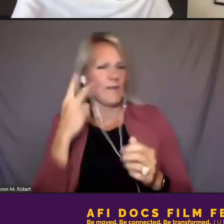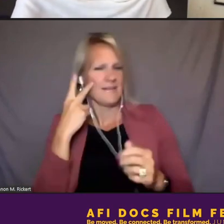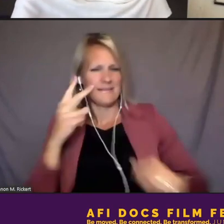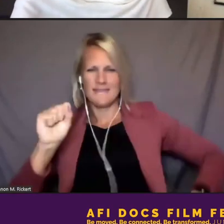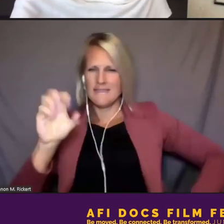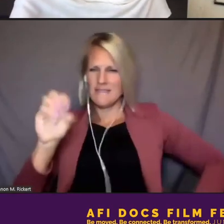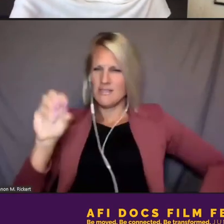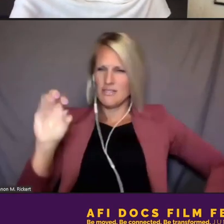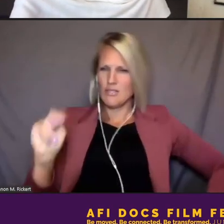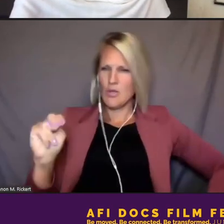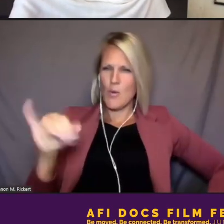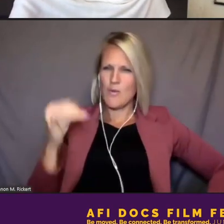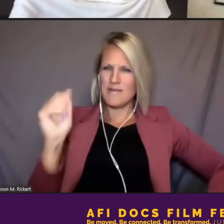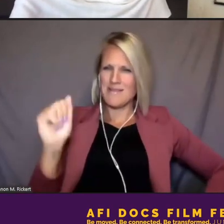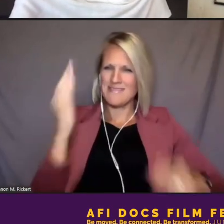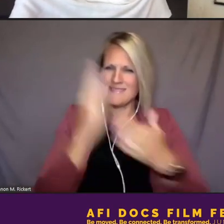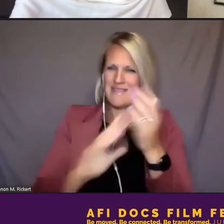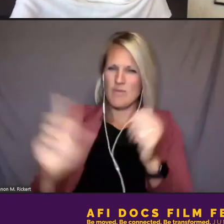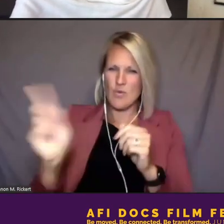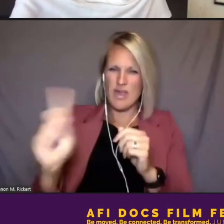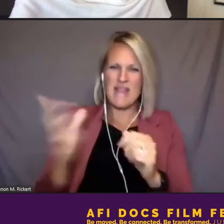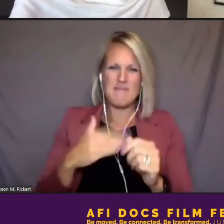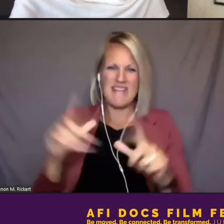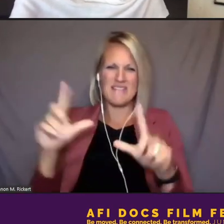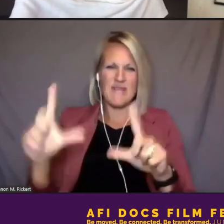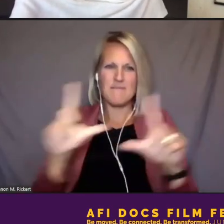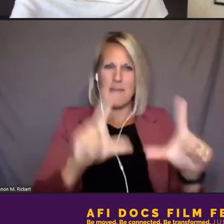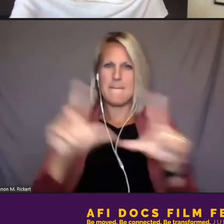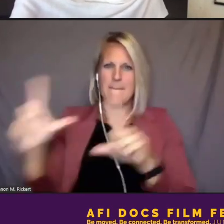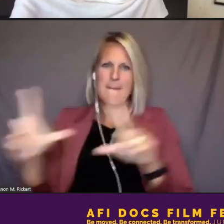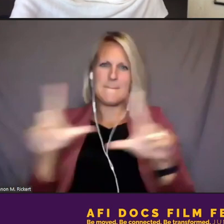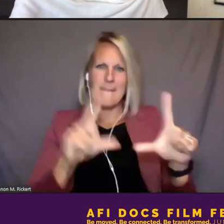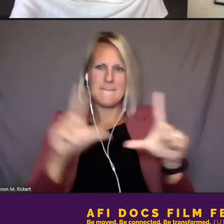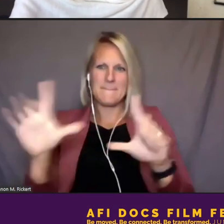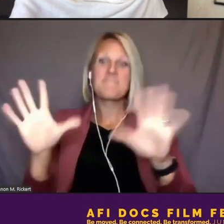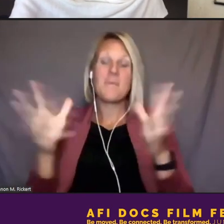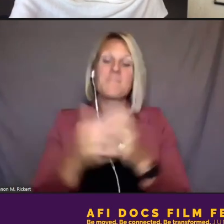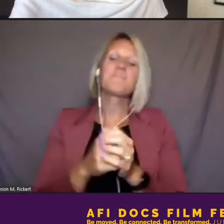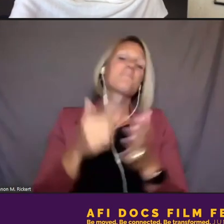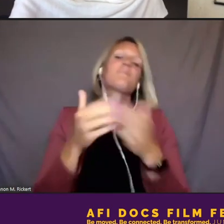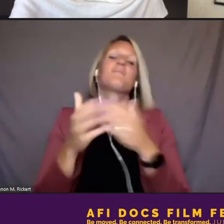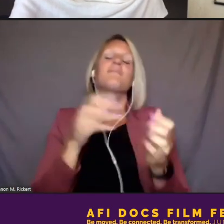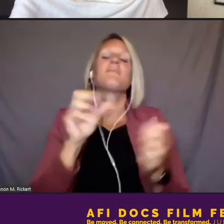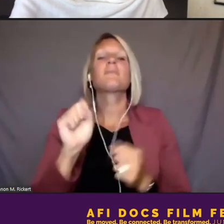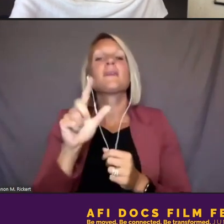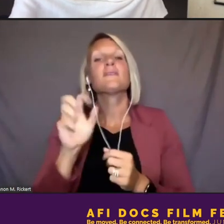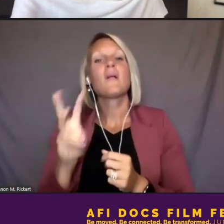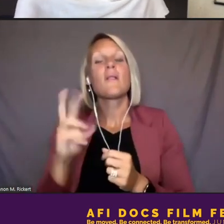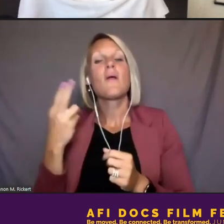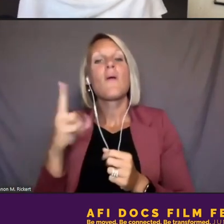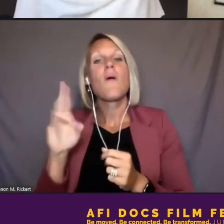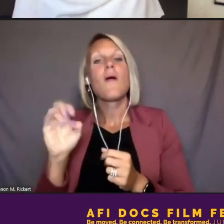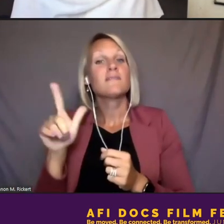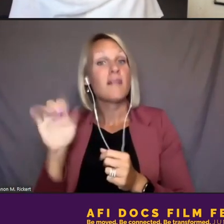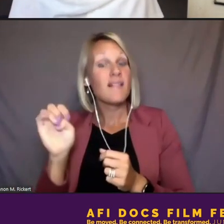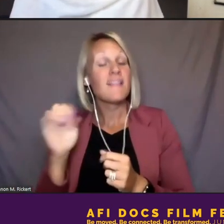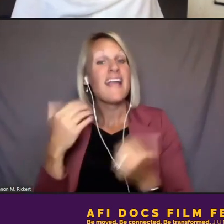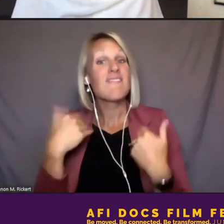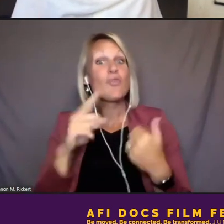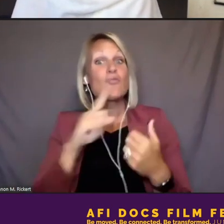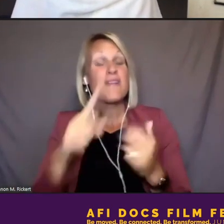I hope so. My screens are bouncing back and forth. So the slow hustle is having its world premiere at AFI. Congratulations.